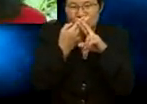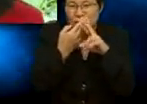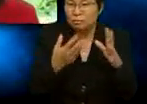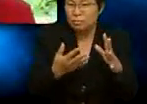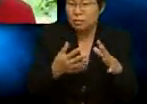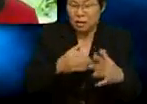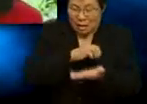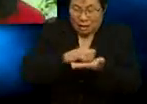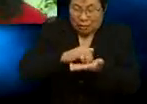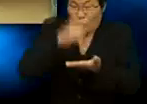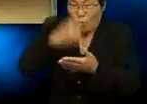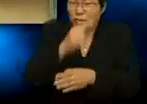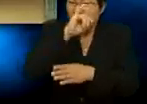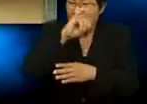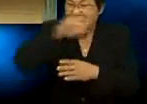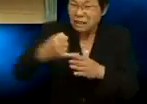What is he up to now?